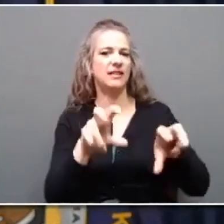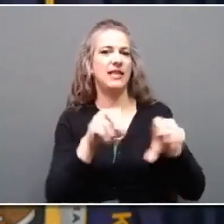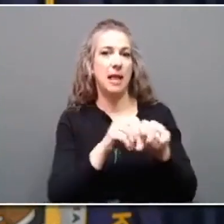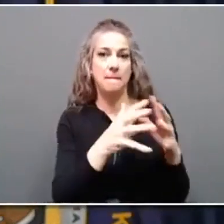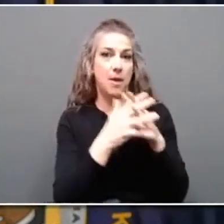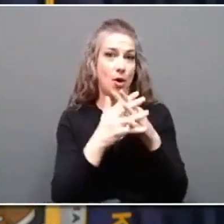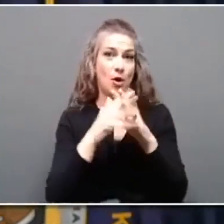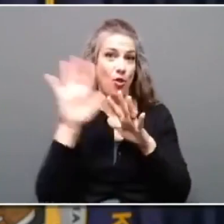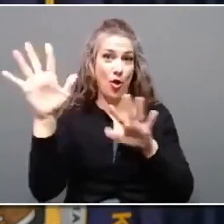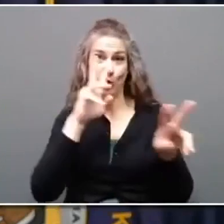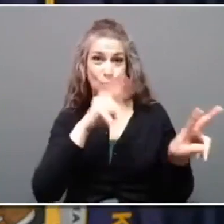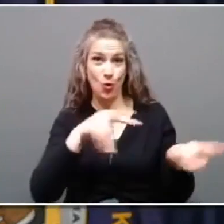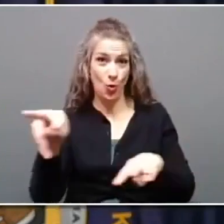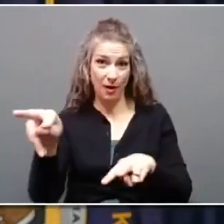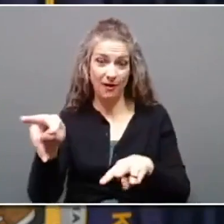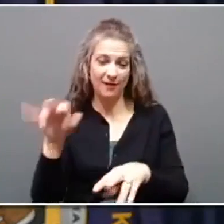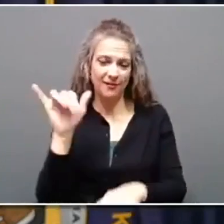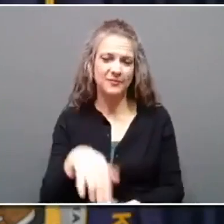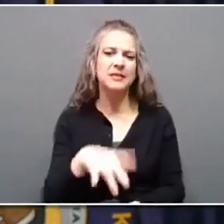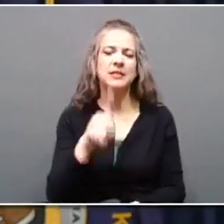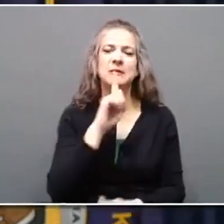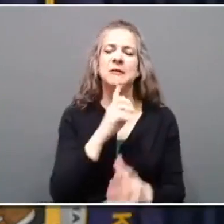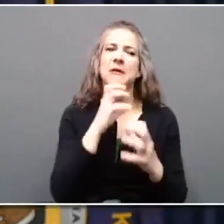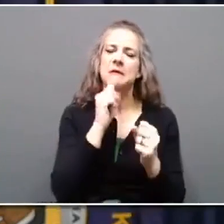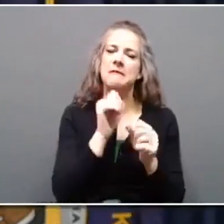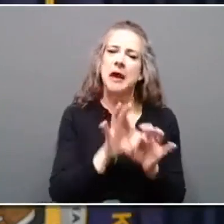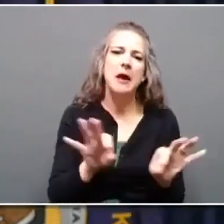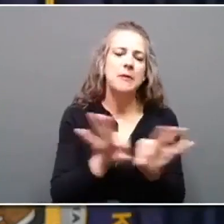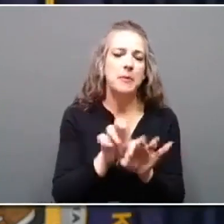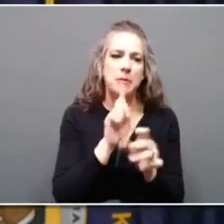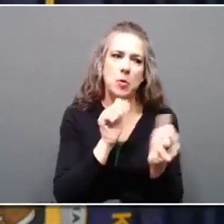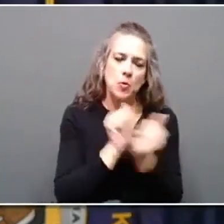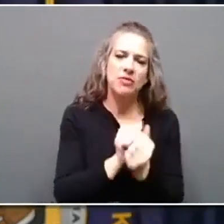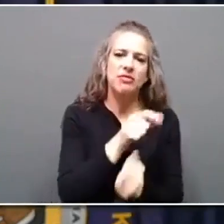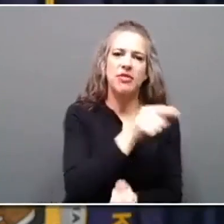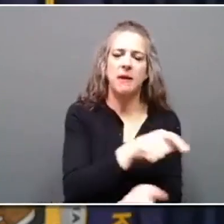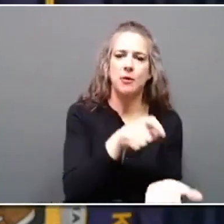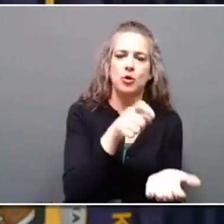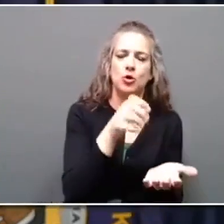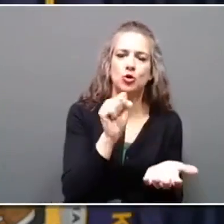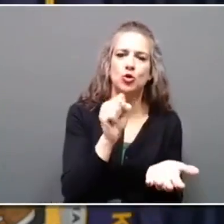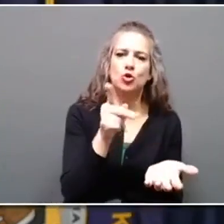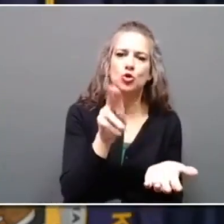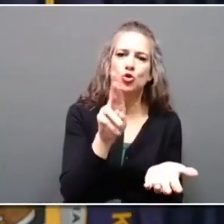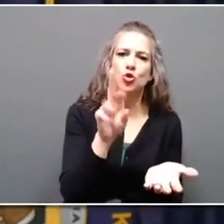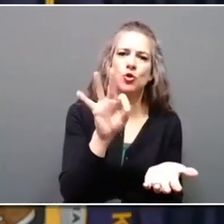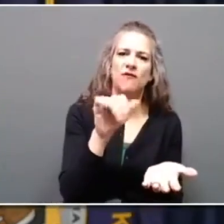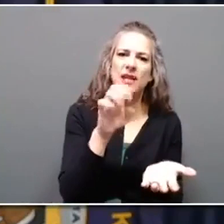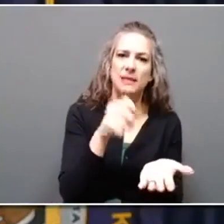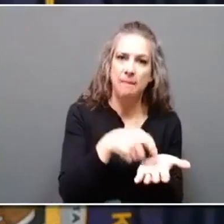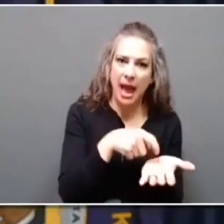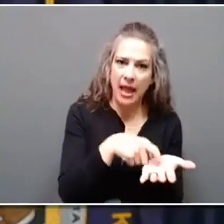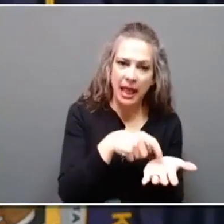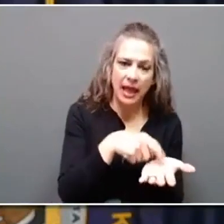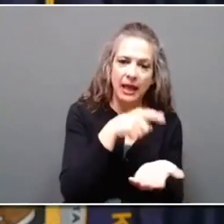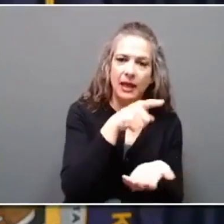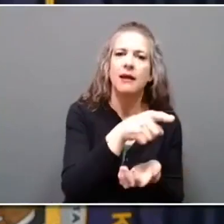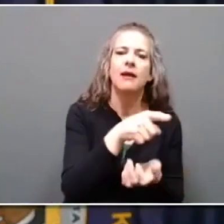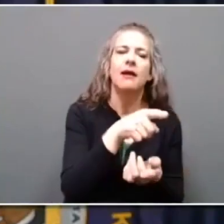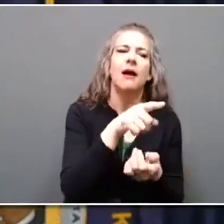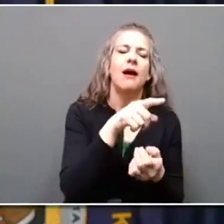to be with our colleagues from the Office of Surface Mining, Reclamation and Enforcement, their new leader, Sharon Buccino,